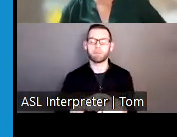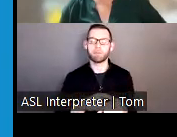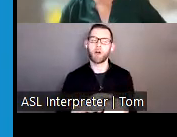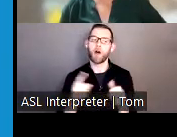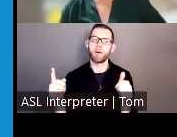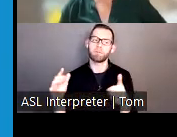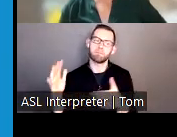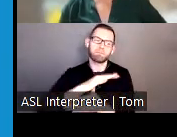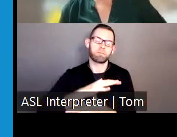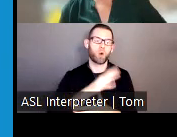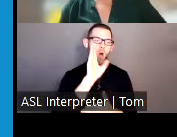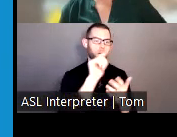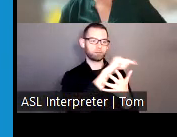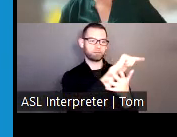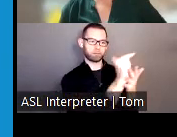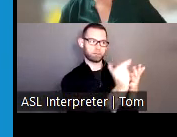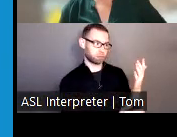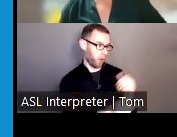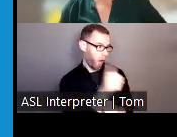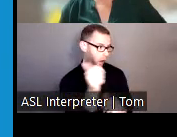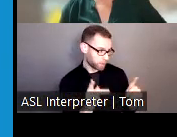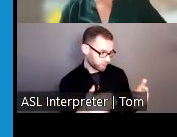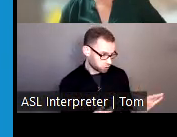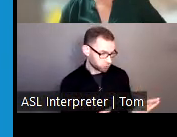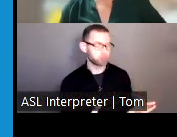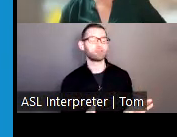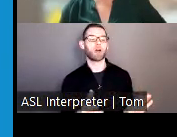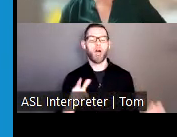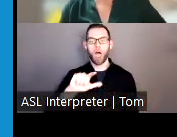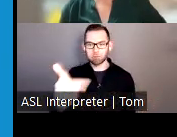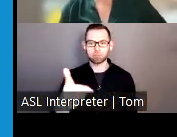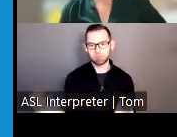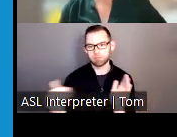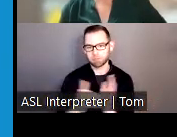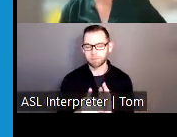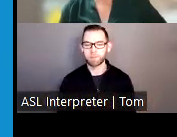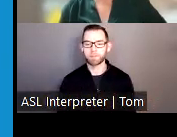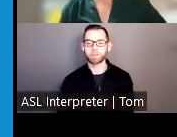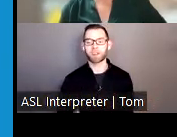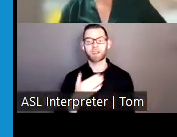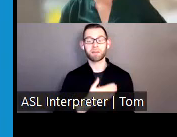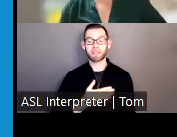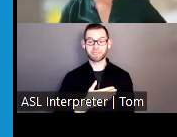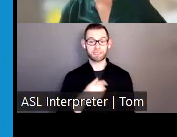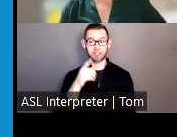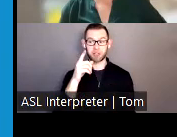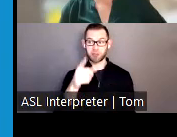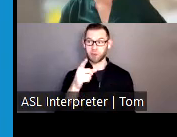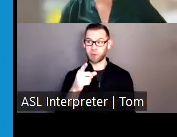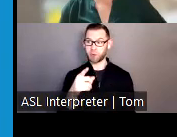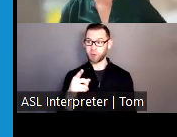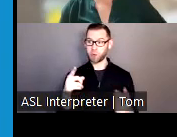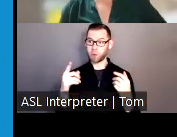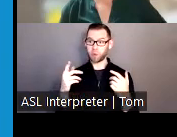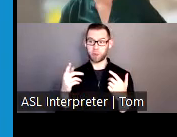In order to reduce background noise, your microphone is muted at all time, except for when you are promoted to panelists to make your